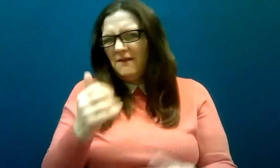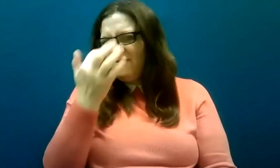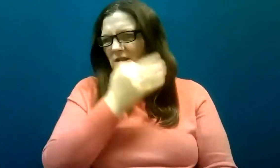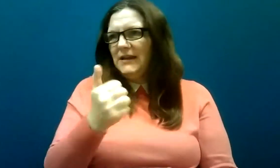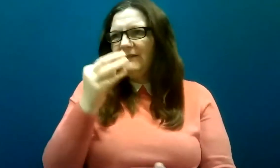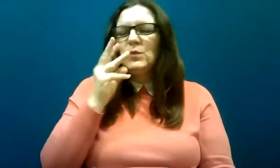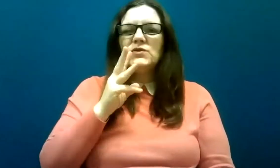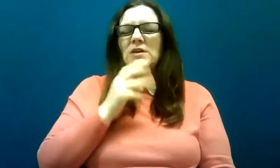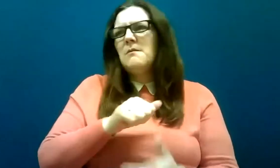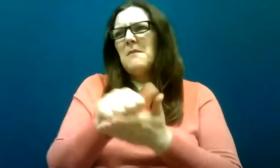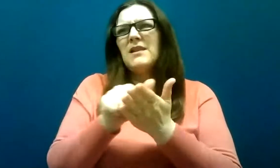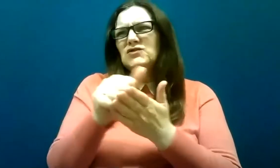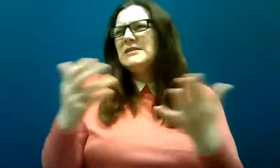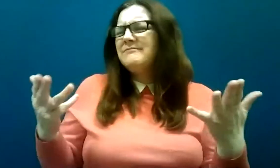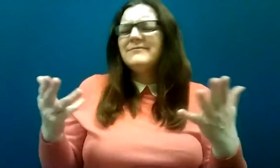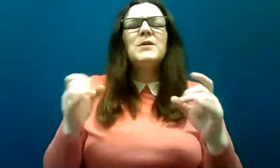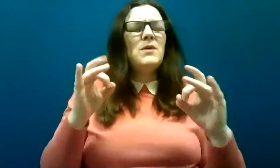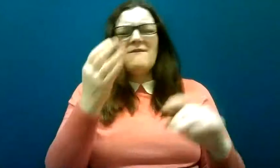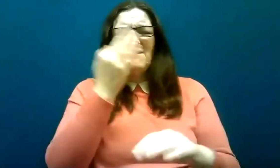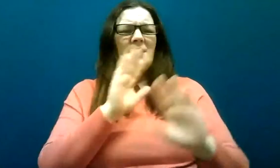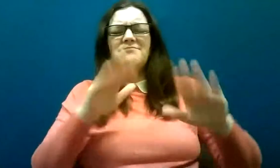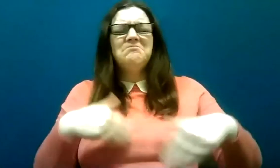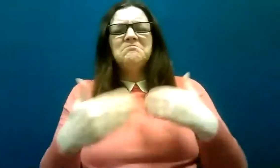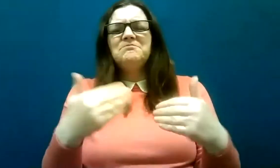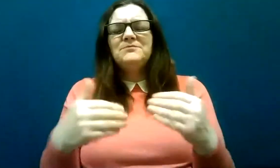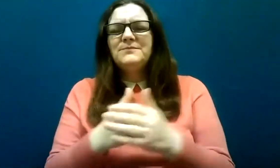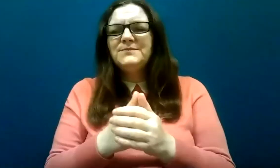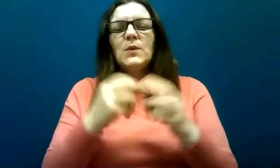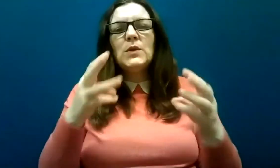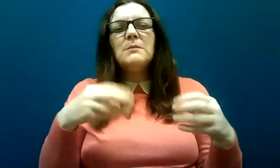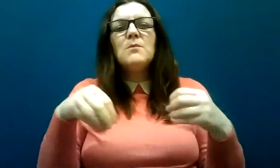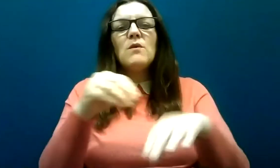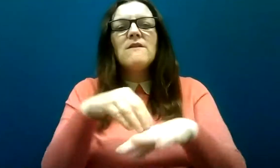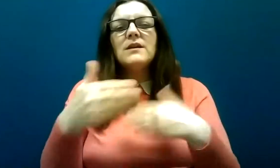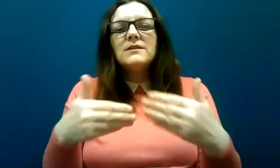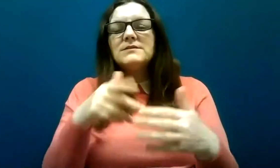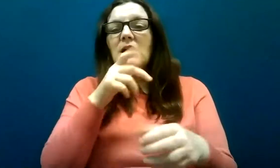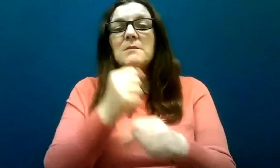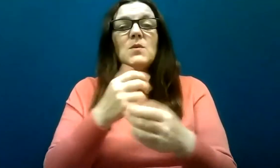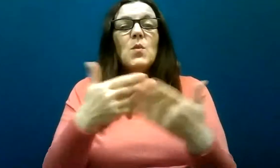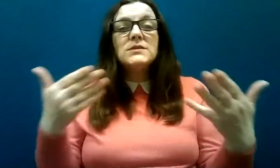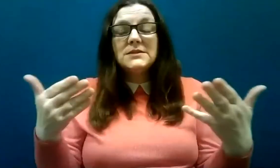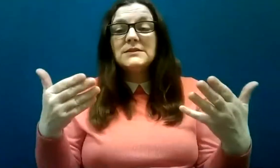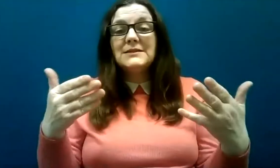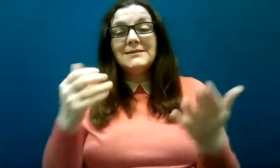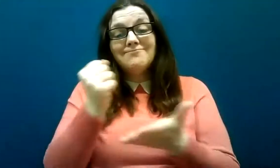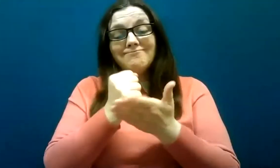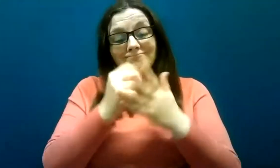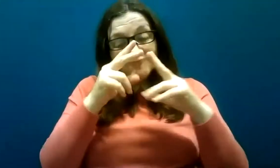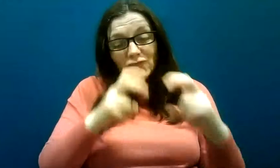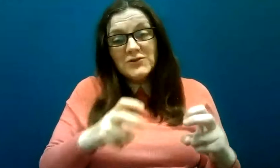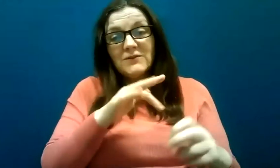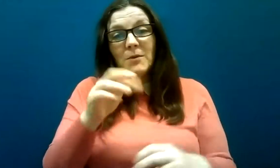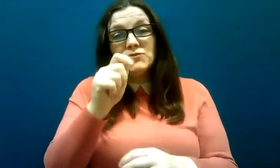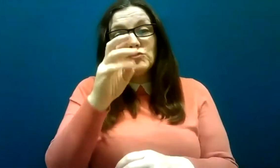apologies. Yeah, okay. No, that's fine. And we'll move to the study from Trinity College and